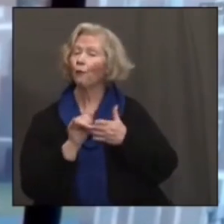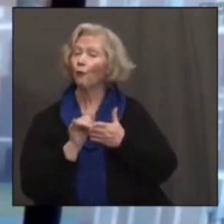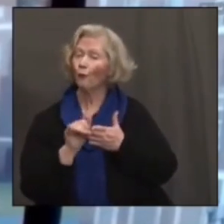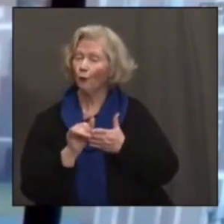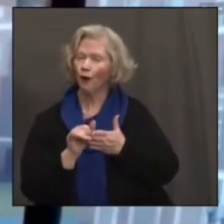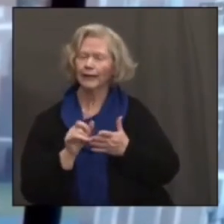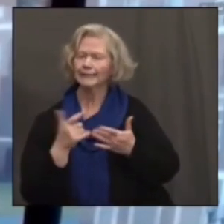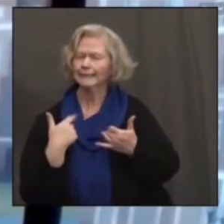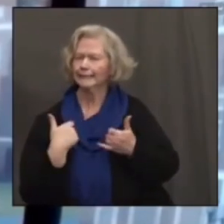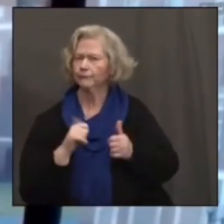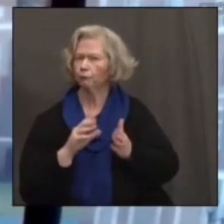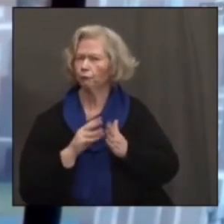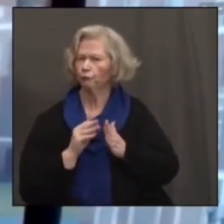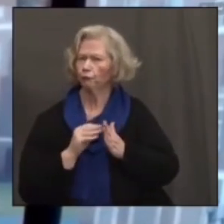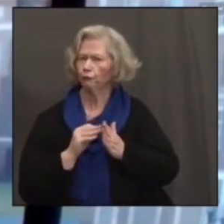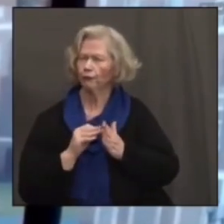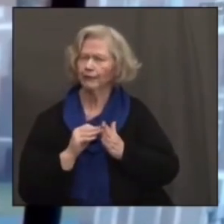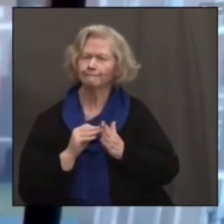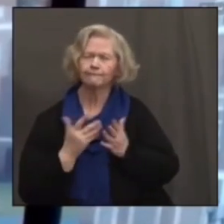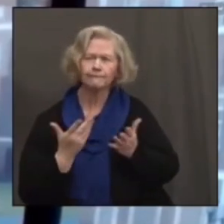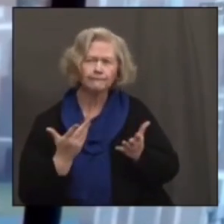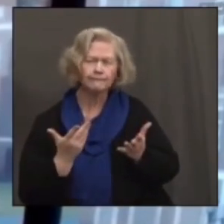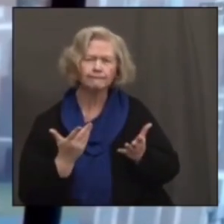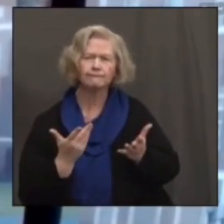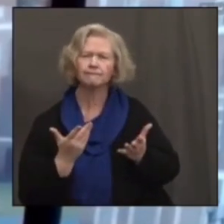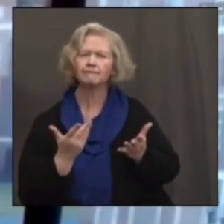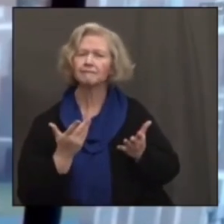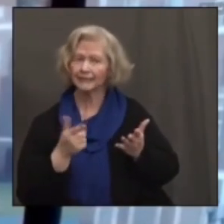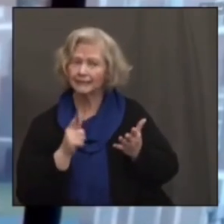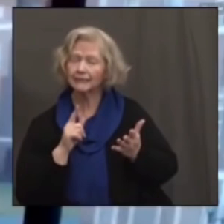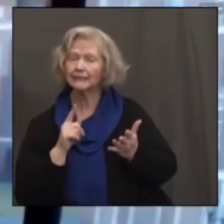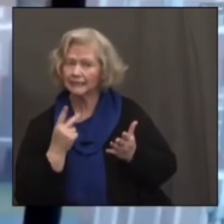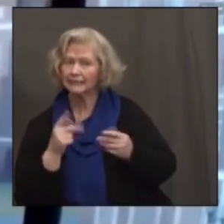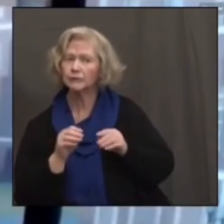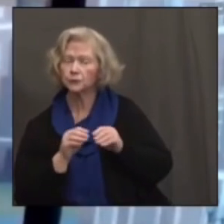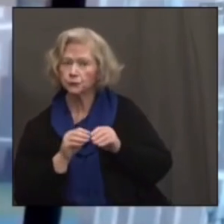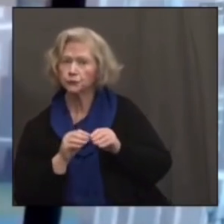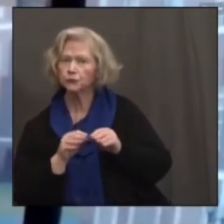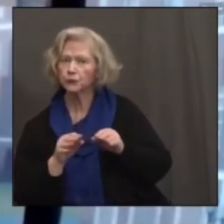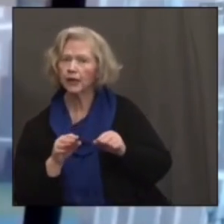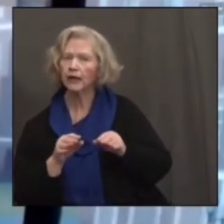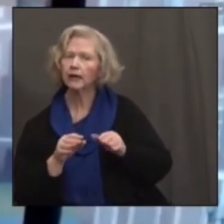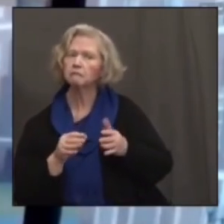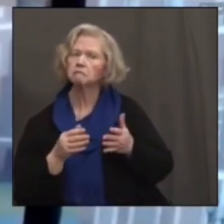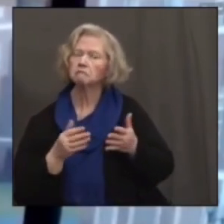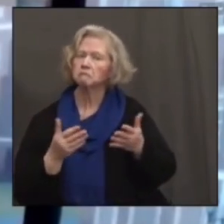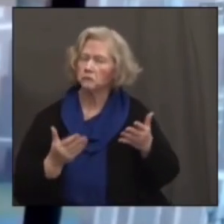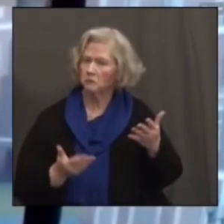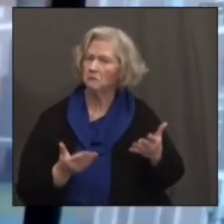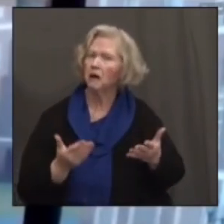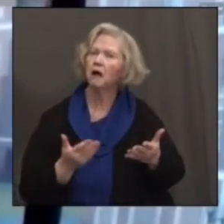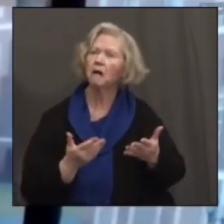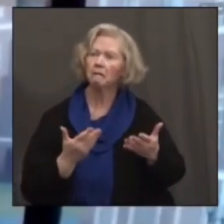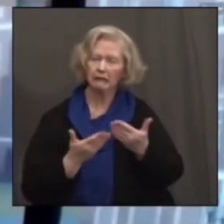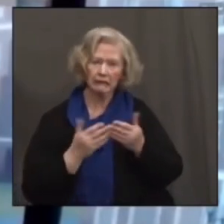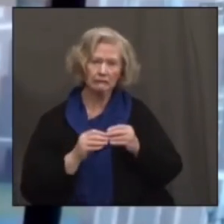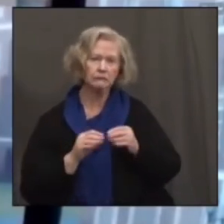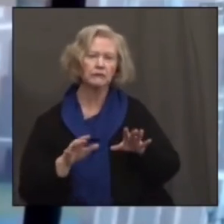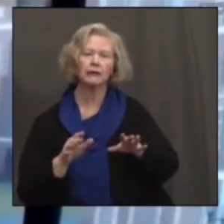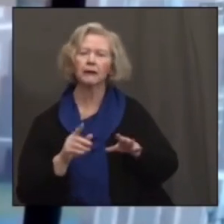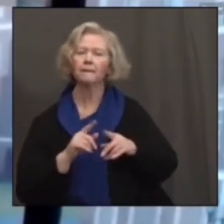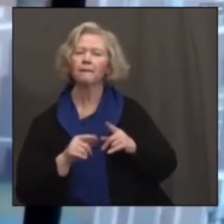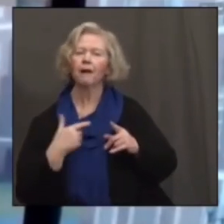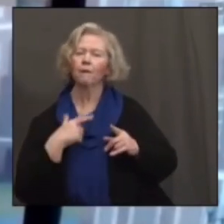still learning about those. We, you know, they have spread, so we suspect that they may be transmissible. We're really waiting for good